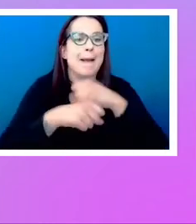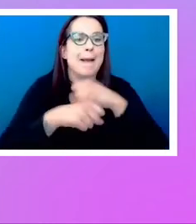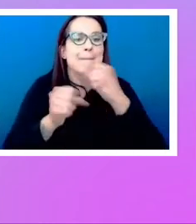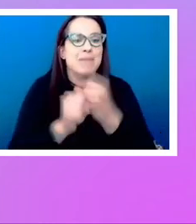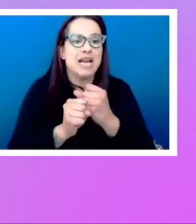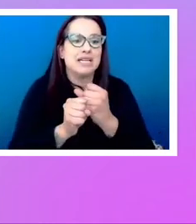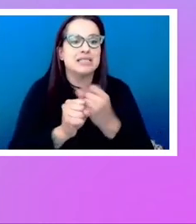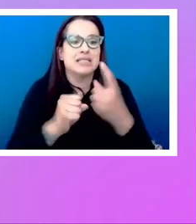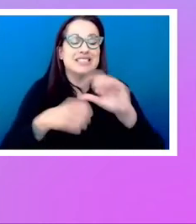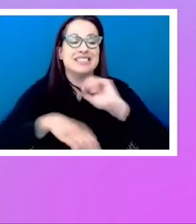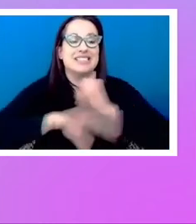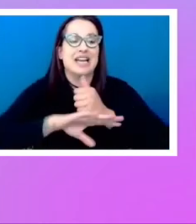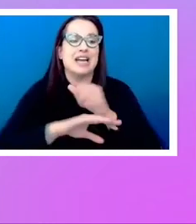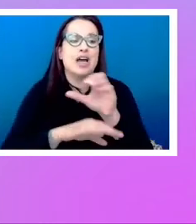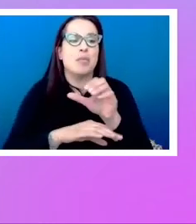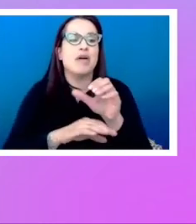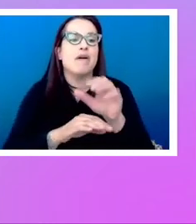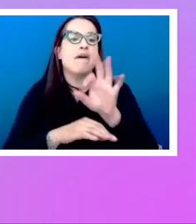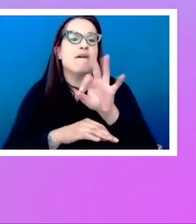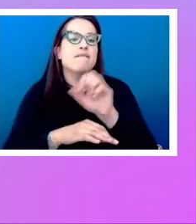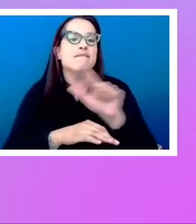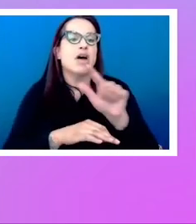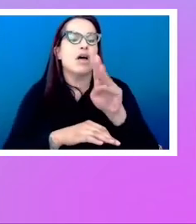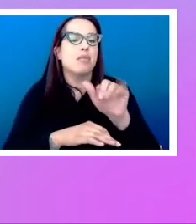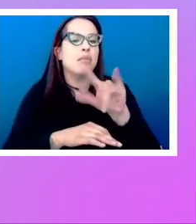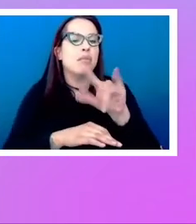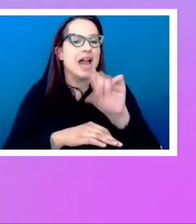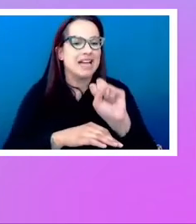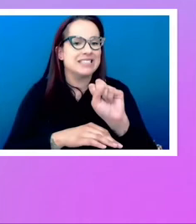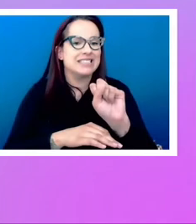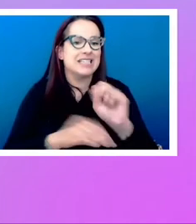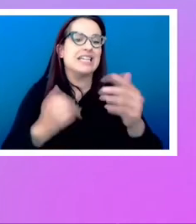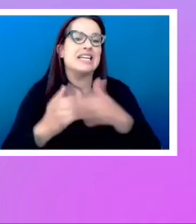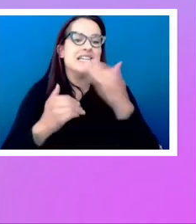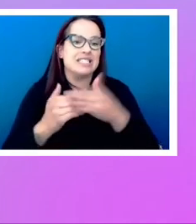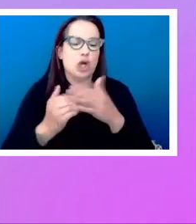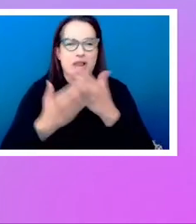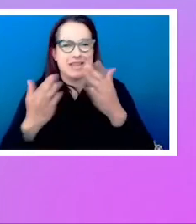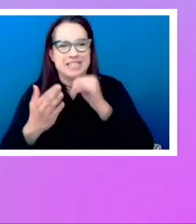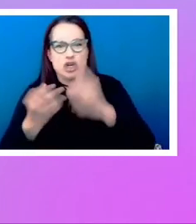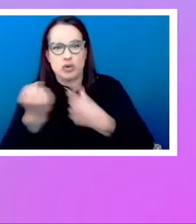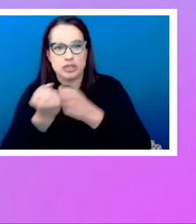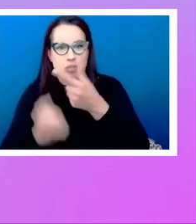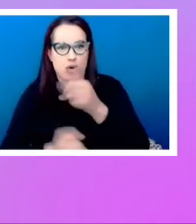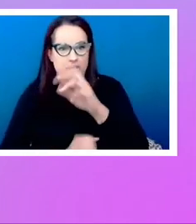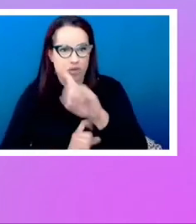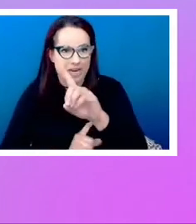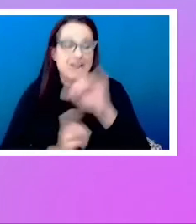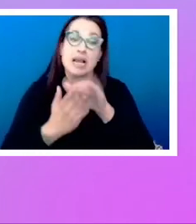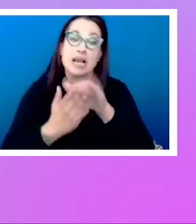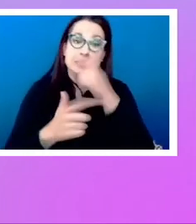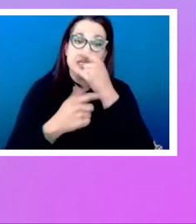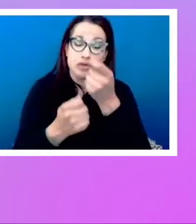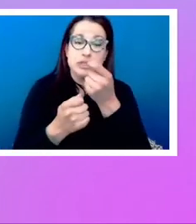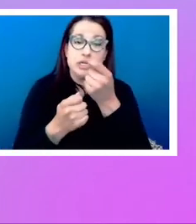easier for older browsers, for things that don't support grid. So that's actually quite interesting. That's another way it'll save you a lot